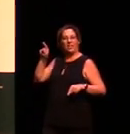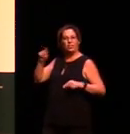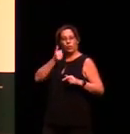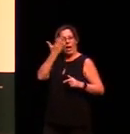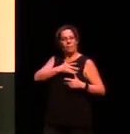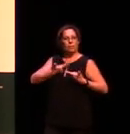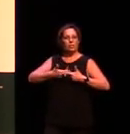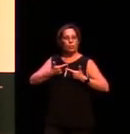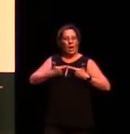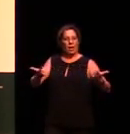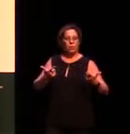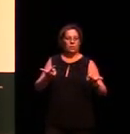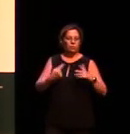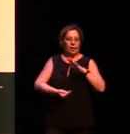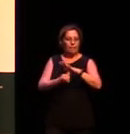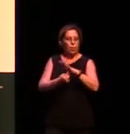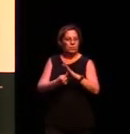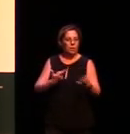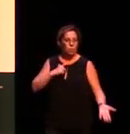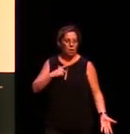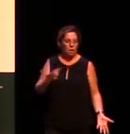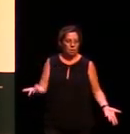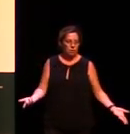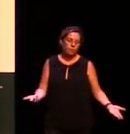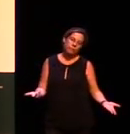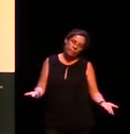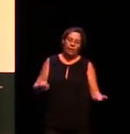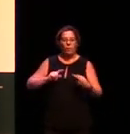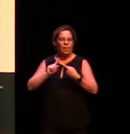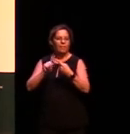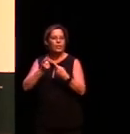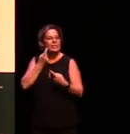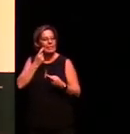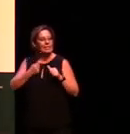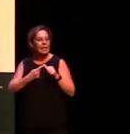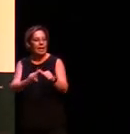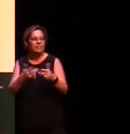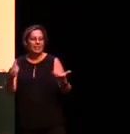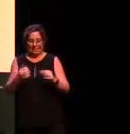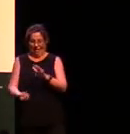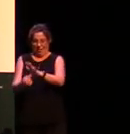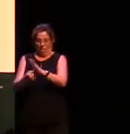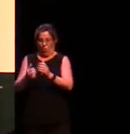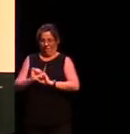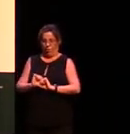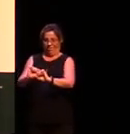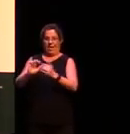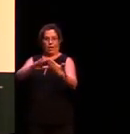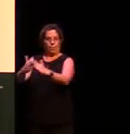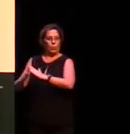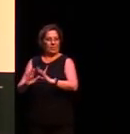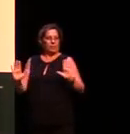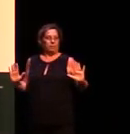is that they're extremely important to their communities languages in some sense are